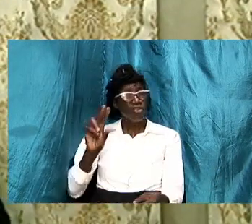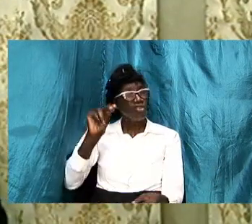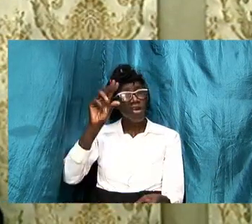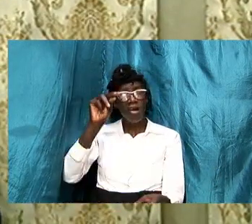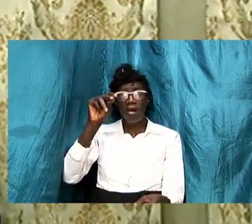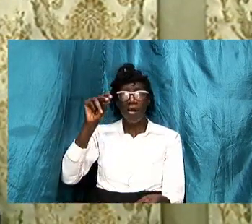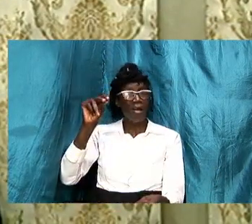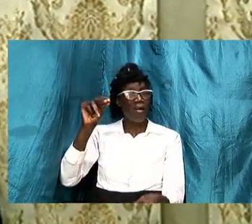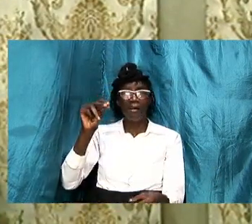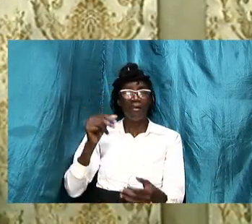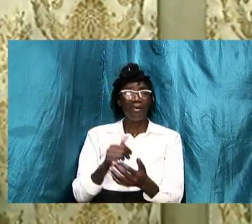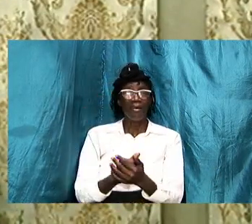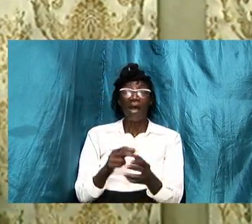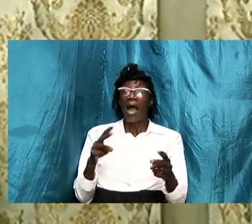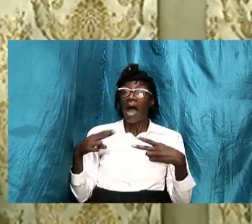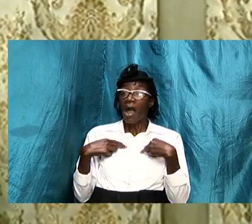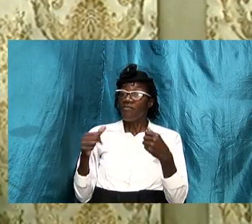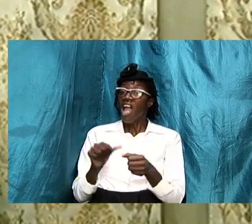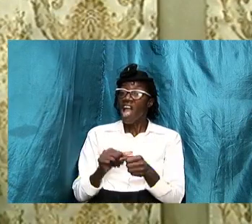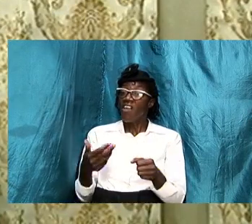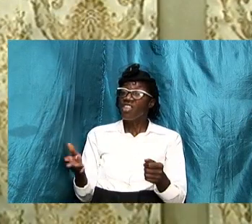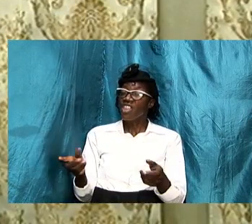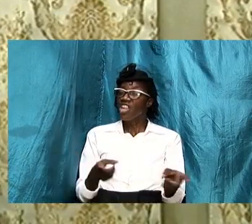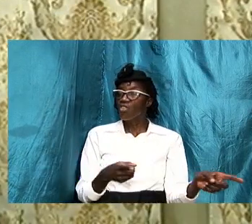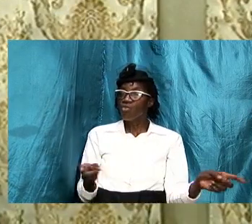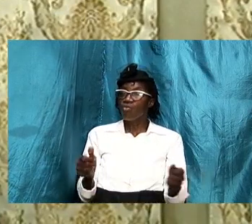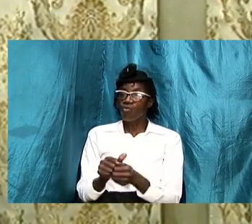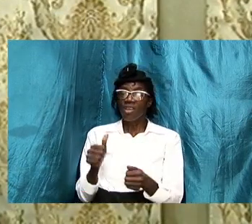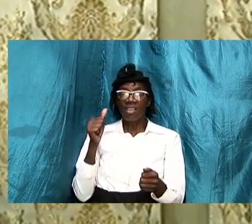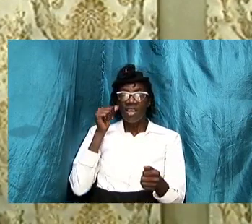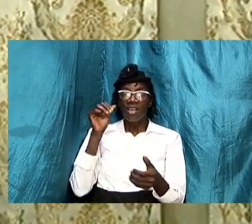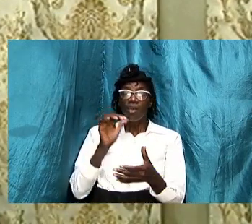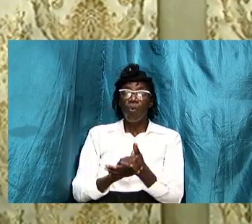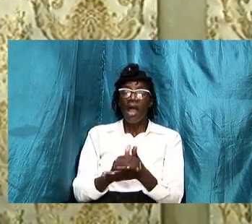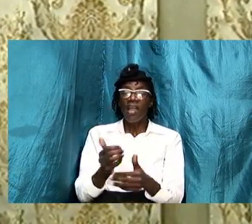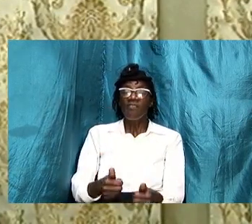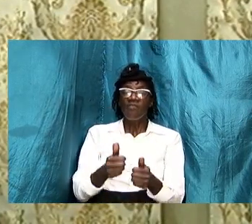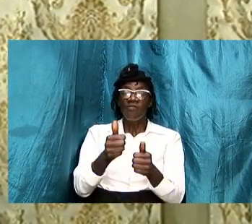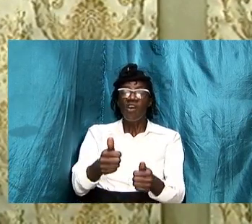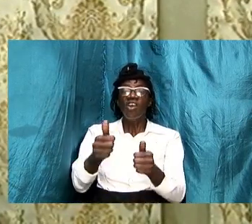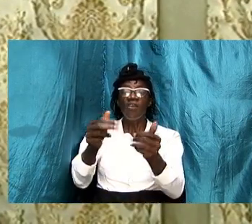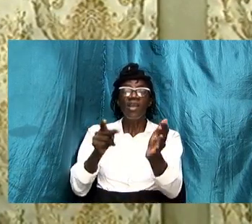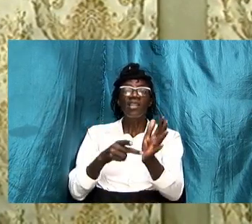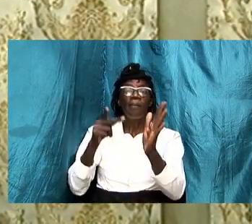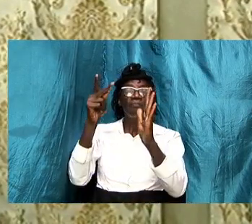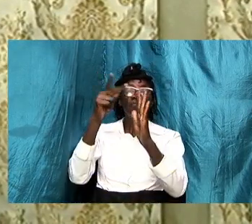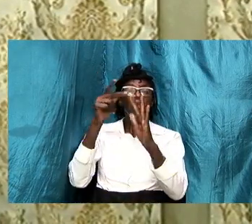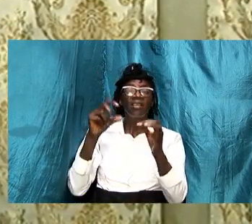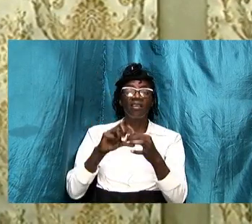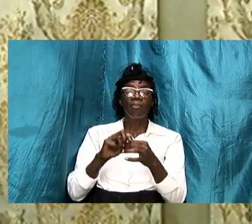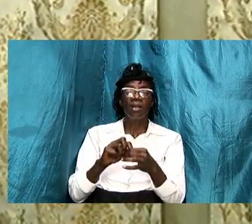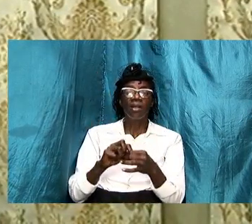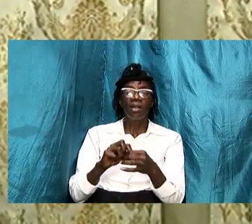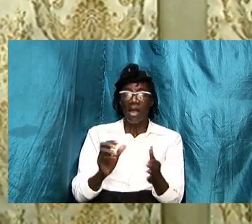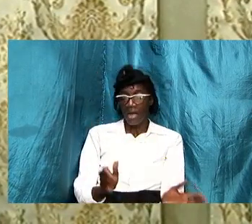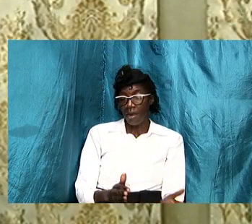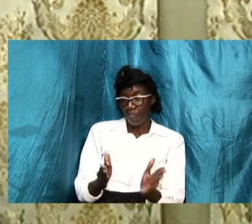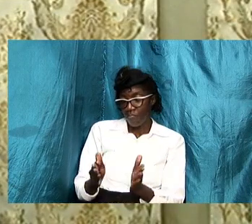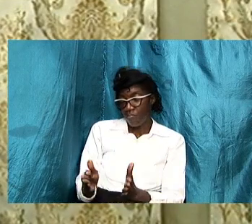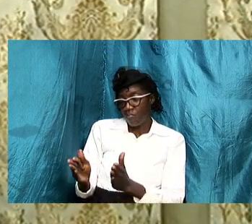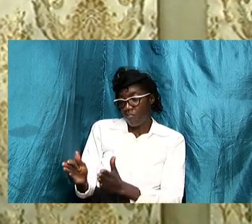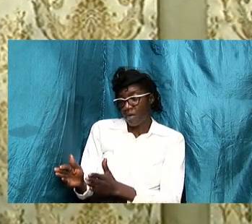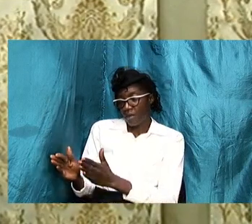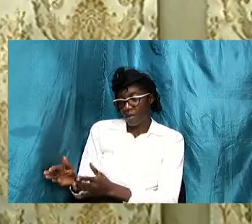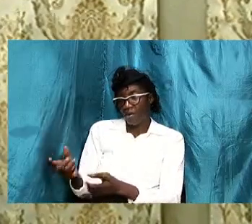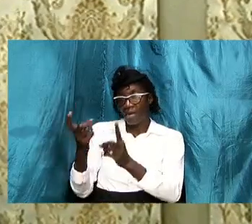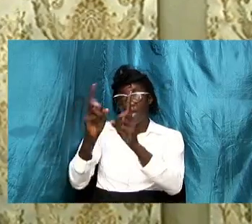but it has everything to do with the wife following the principles and the pattern and the